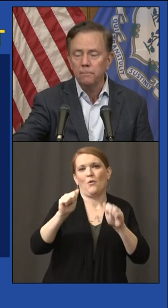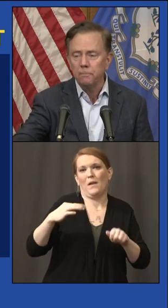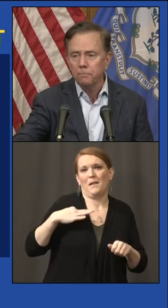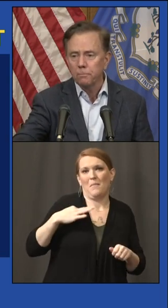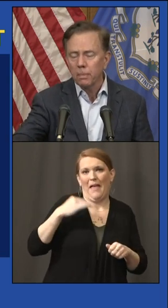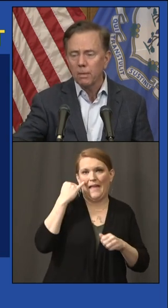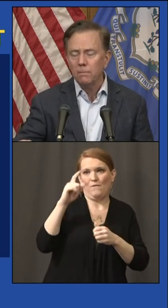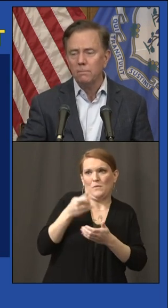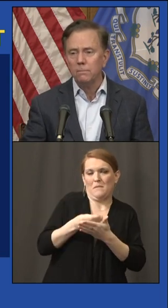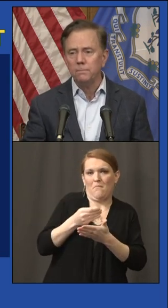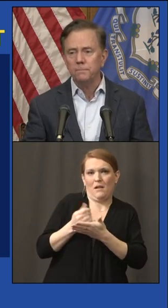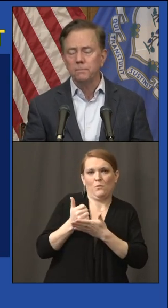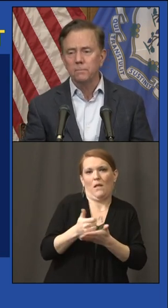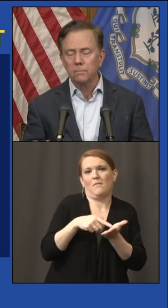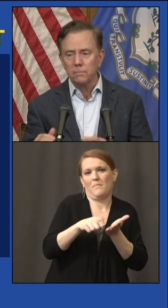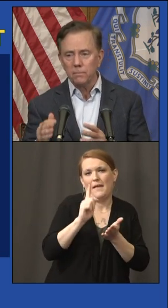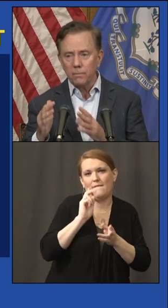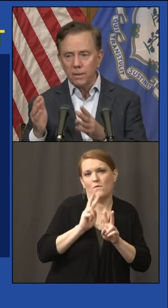needed.